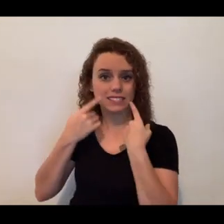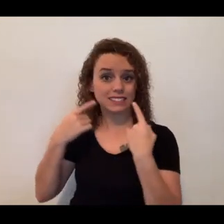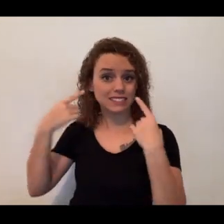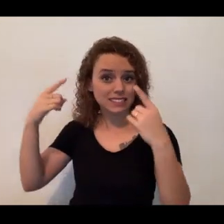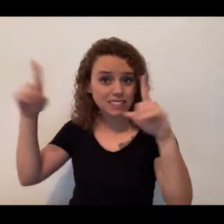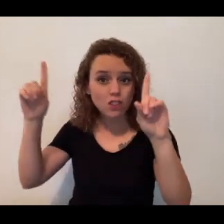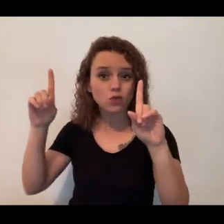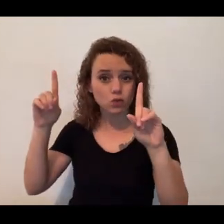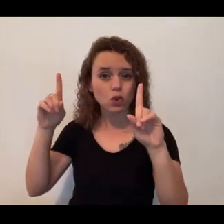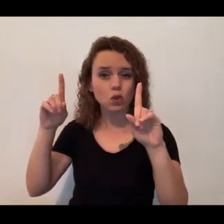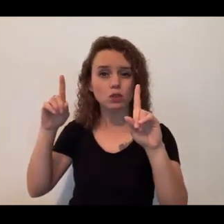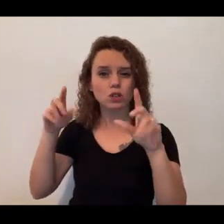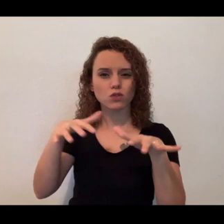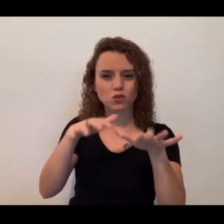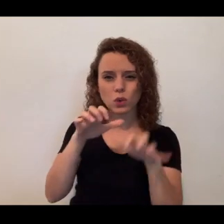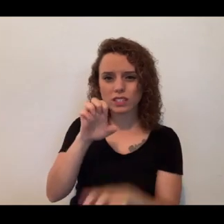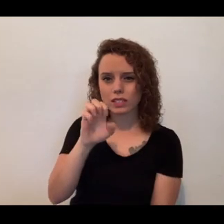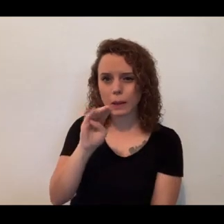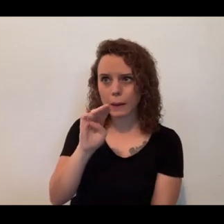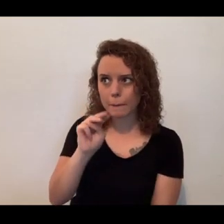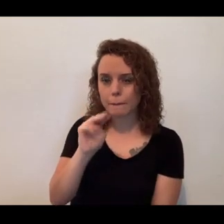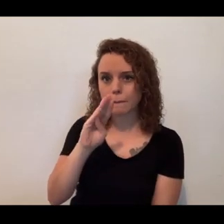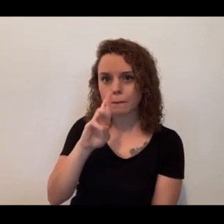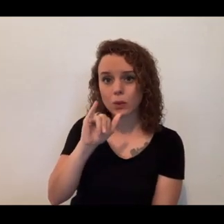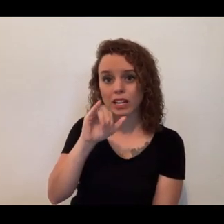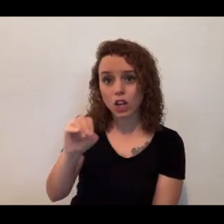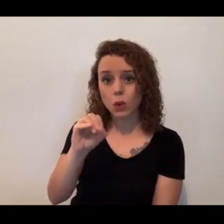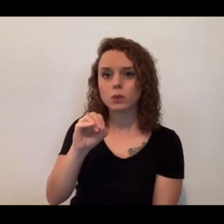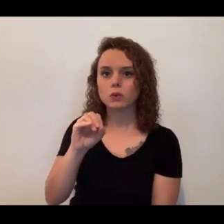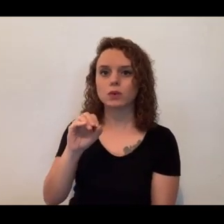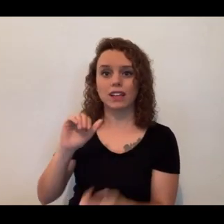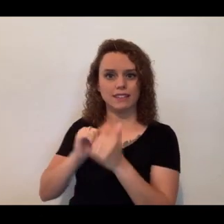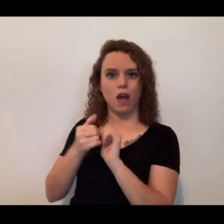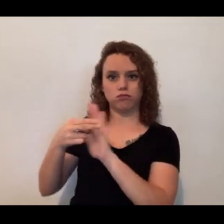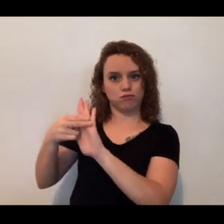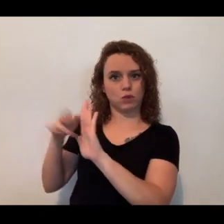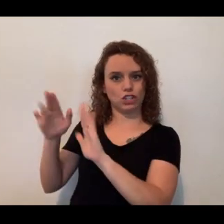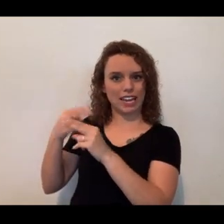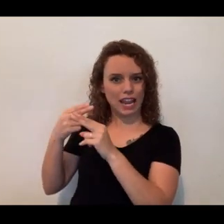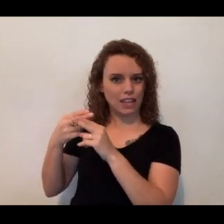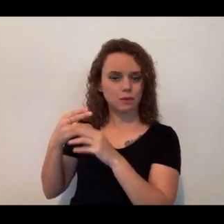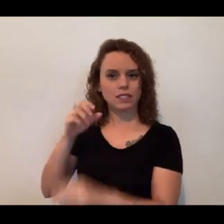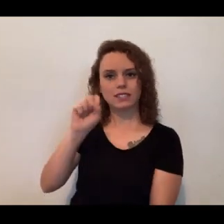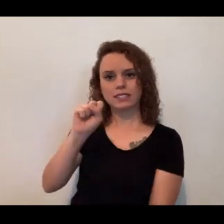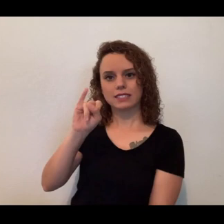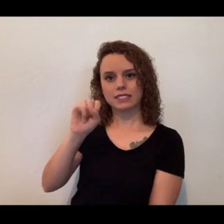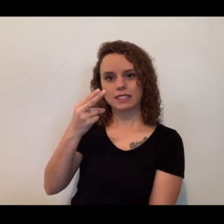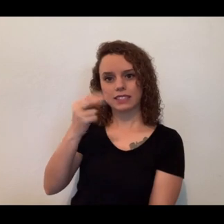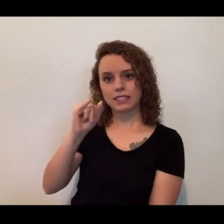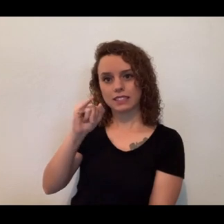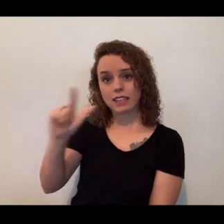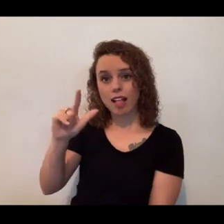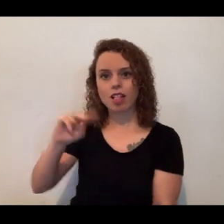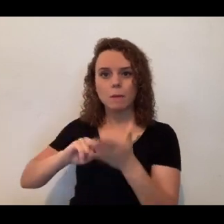embryo, which is actually how she gets her name. CL means to be born again. Yay, CL, you